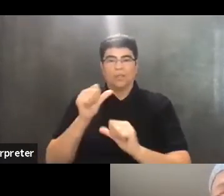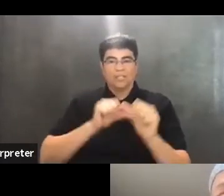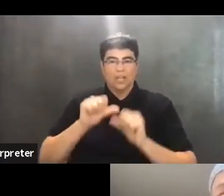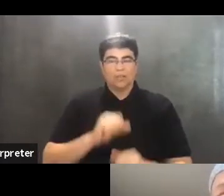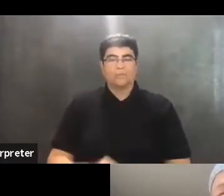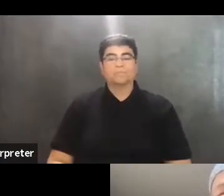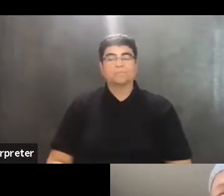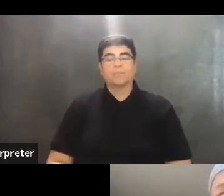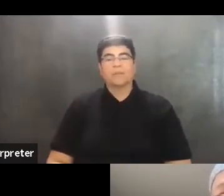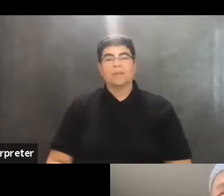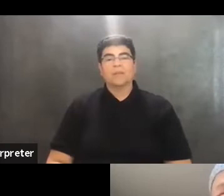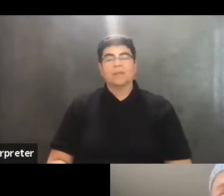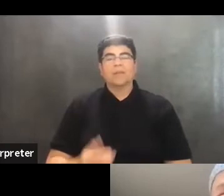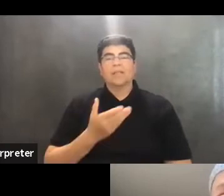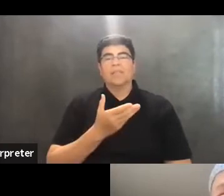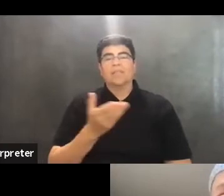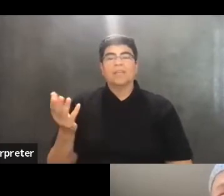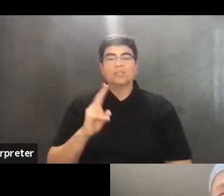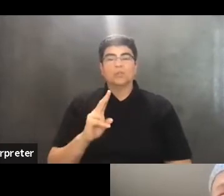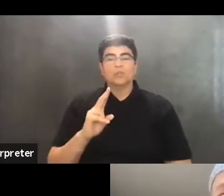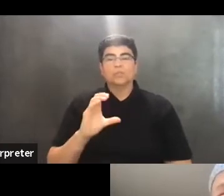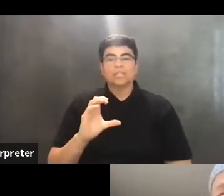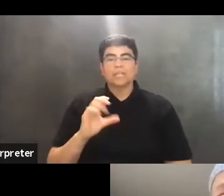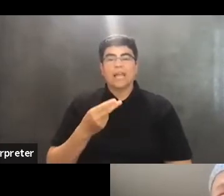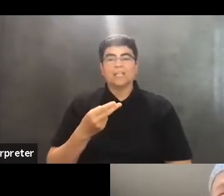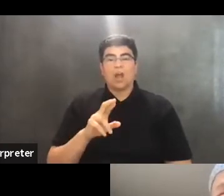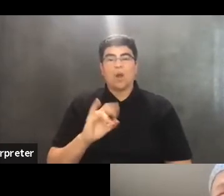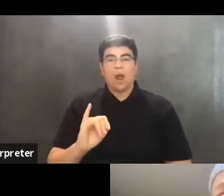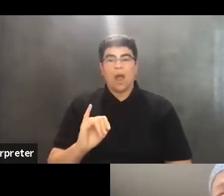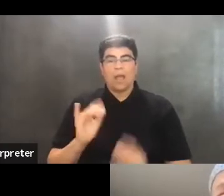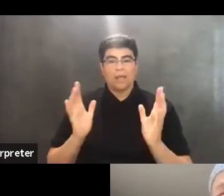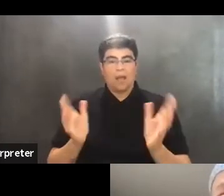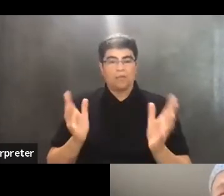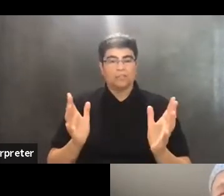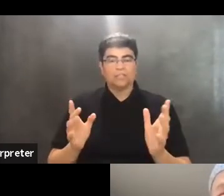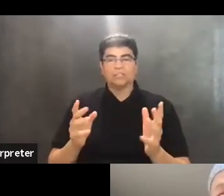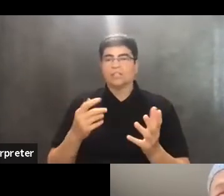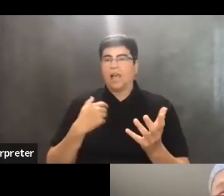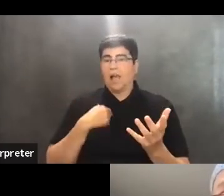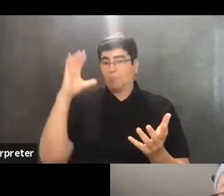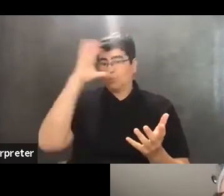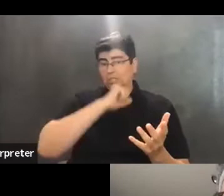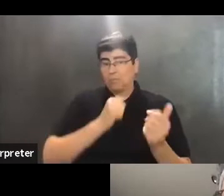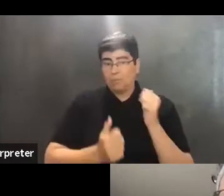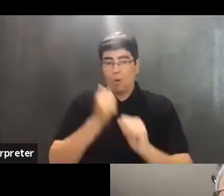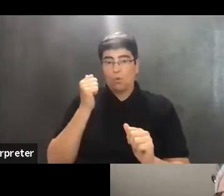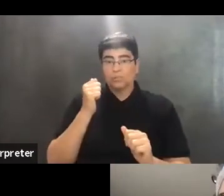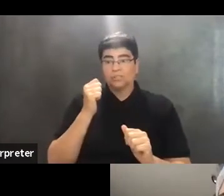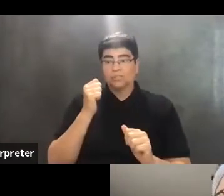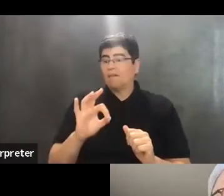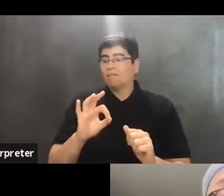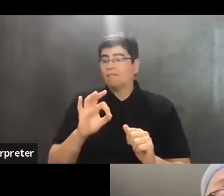These UC HRI conversations, as I'm presuming most of the